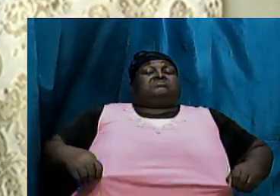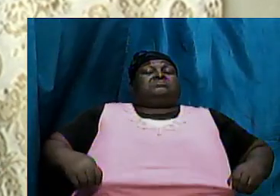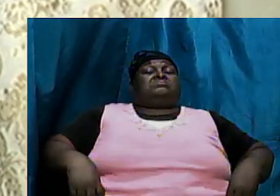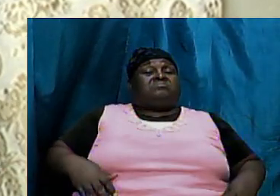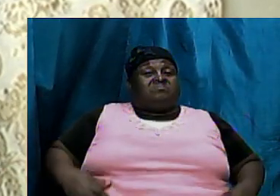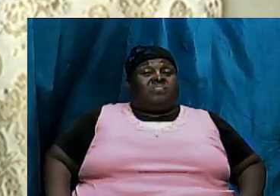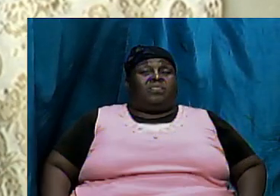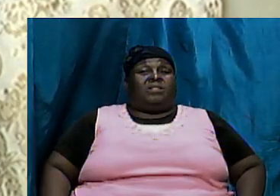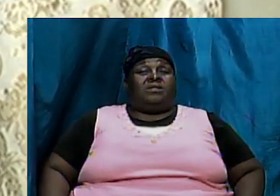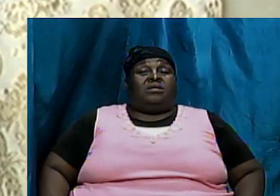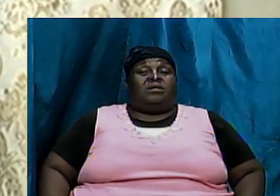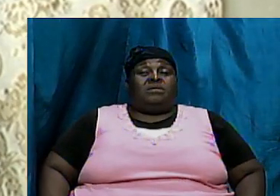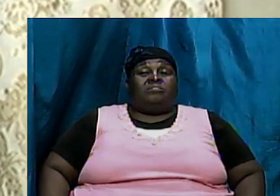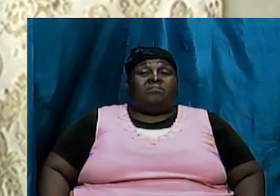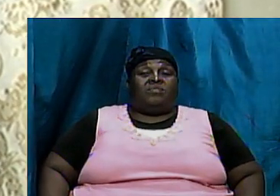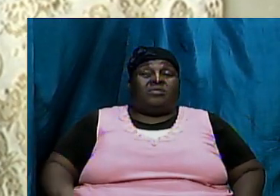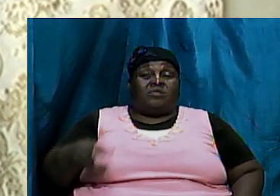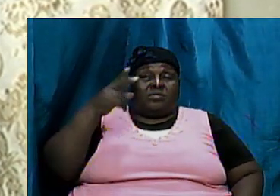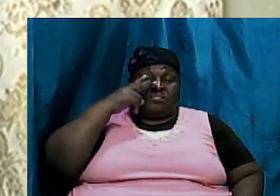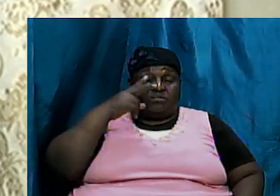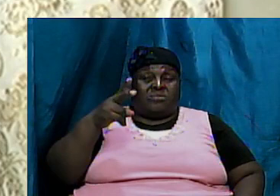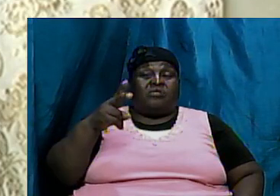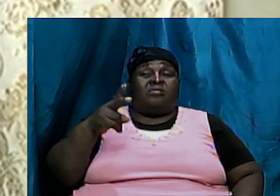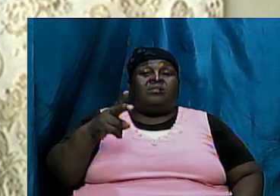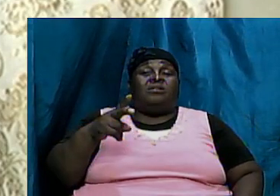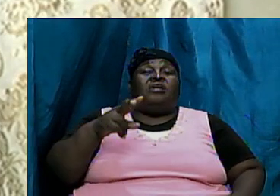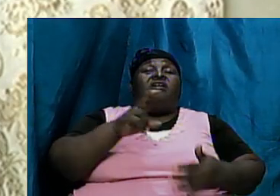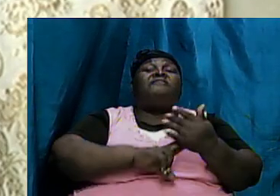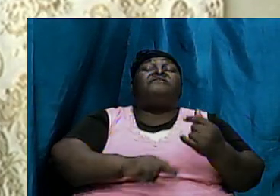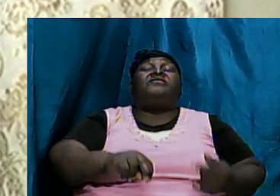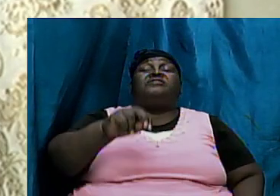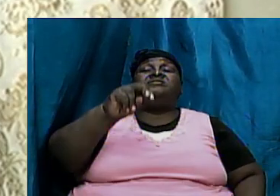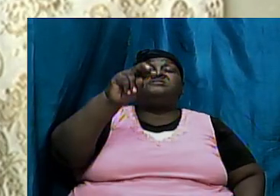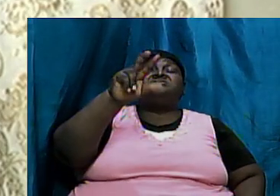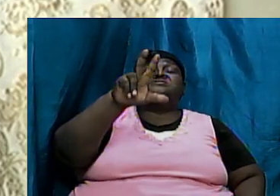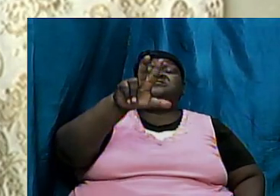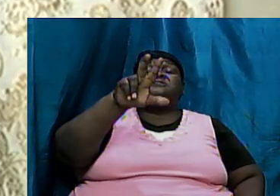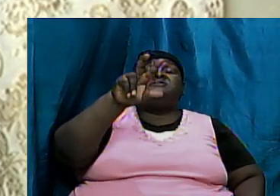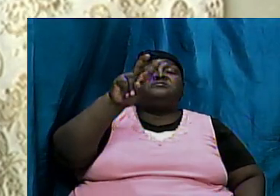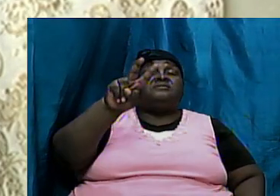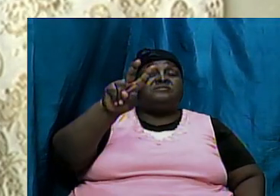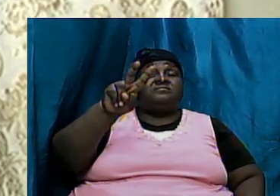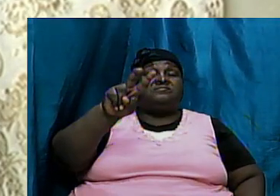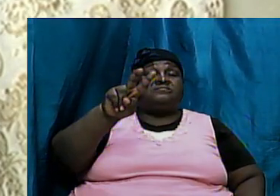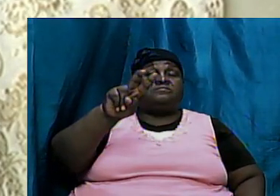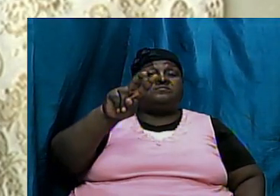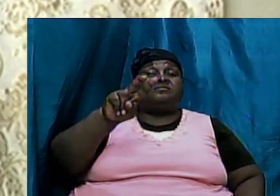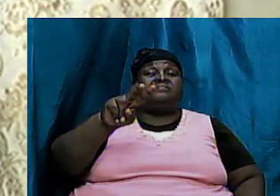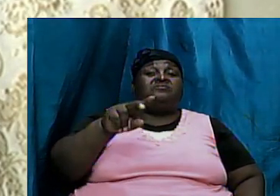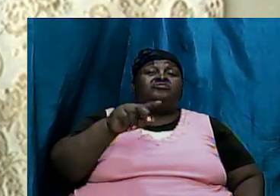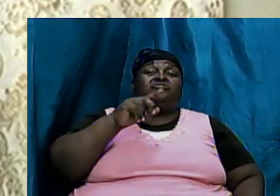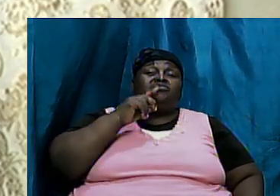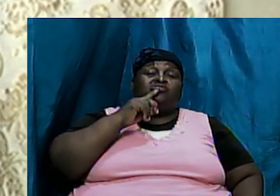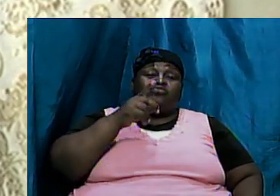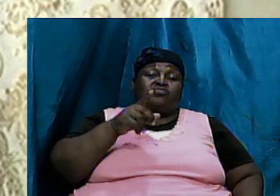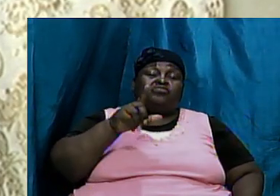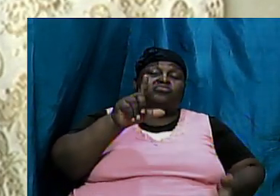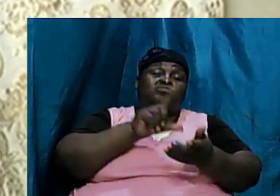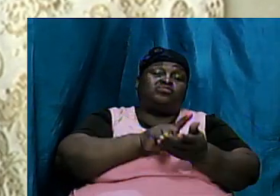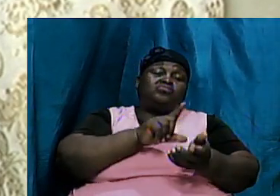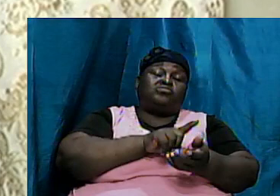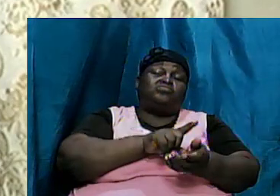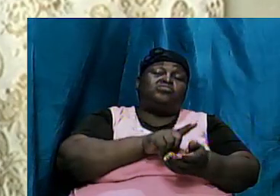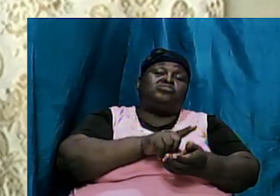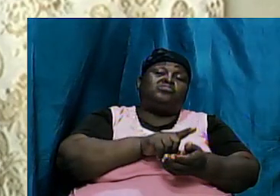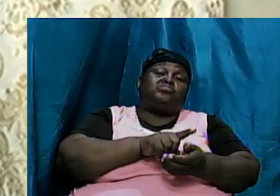referring us to verse 32 of the same St. Luke chapter 17 is the fact that down to